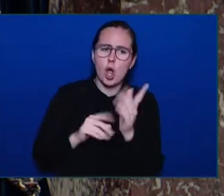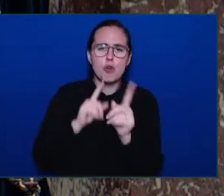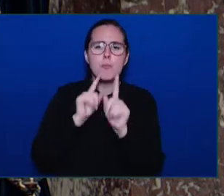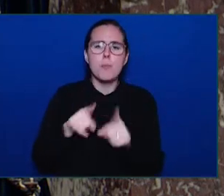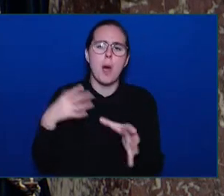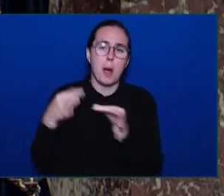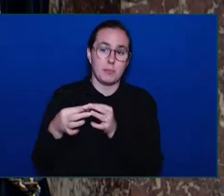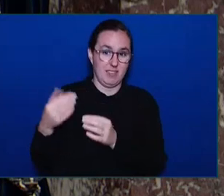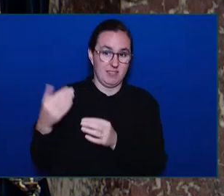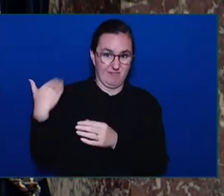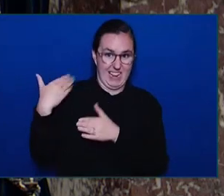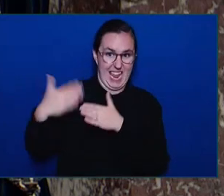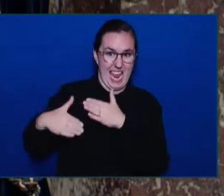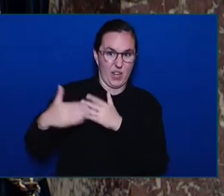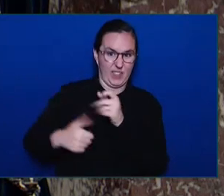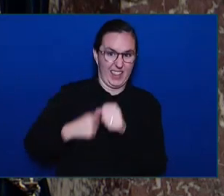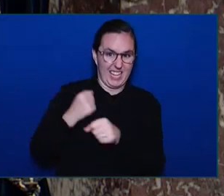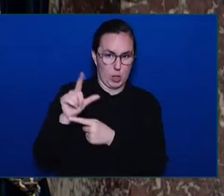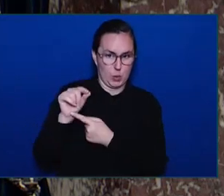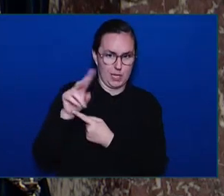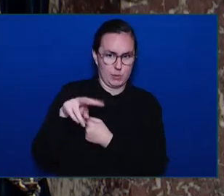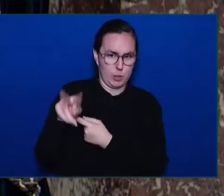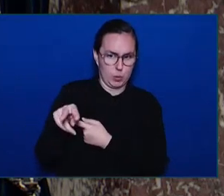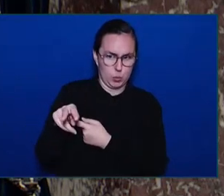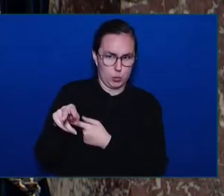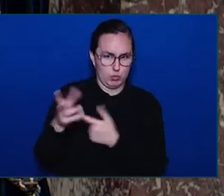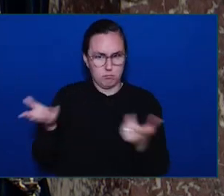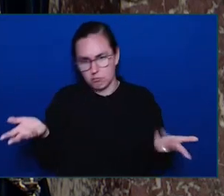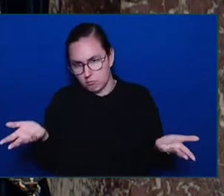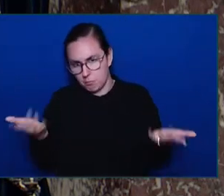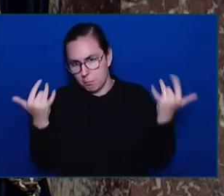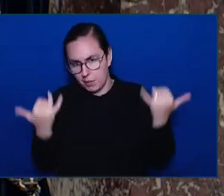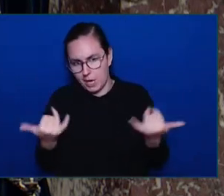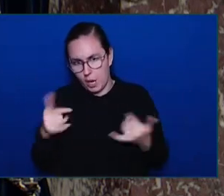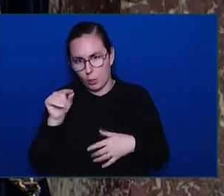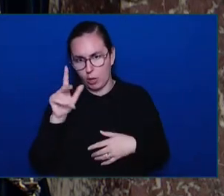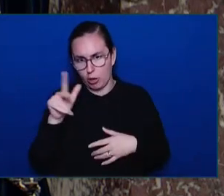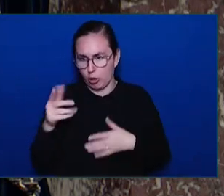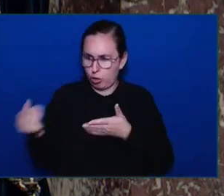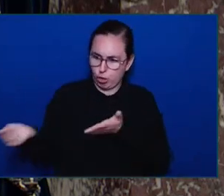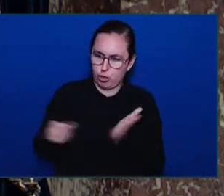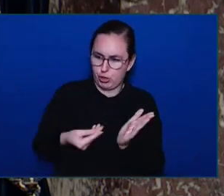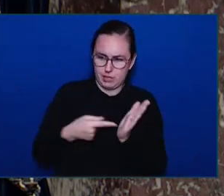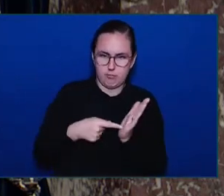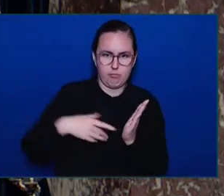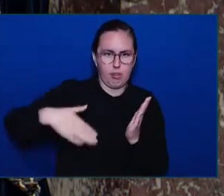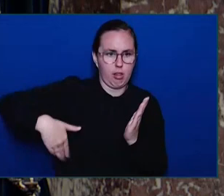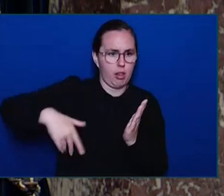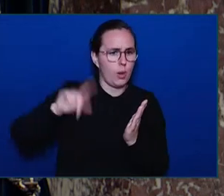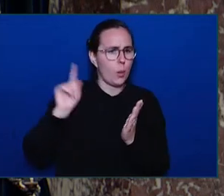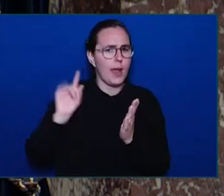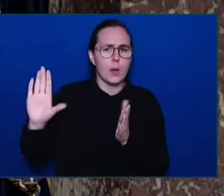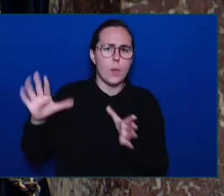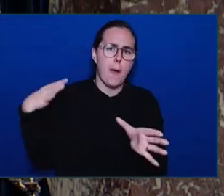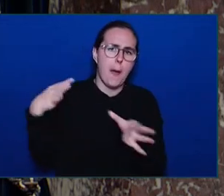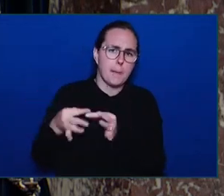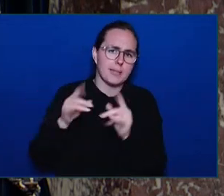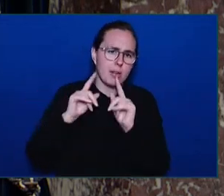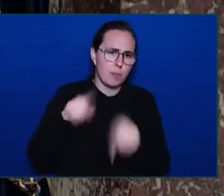the first quarter of 2023. We've not yet seen that. Mr. have stood many times in this House